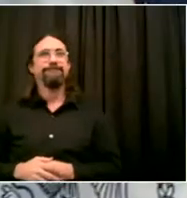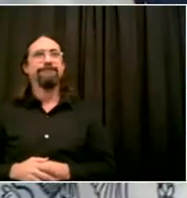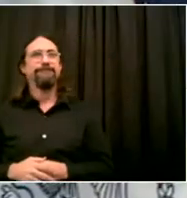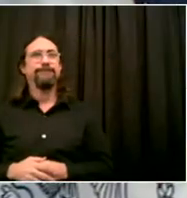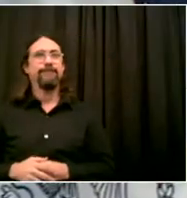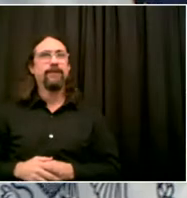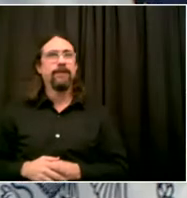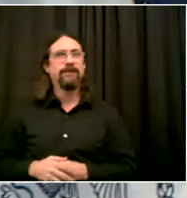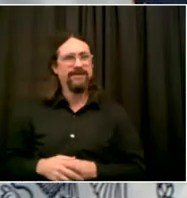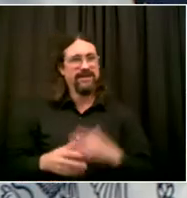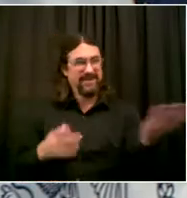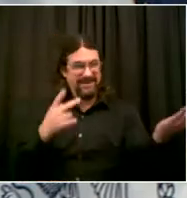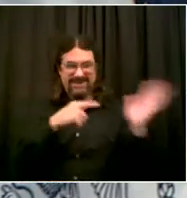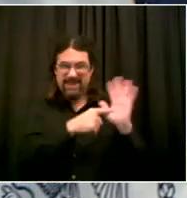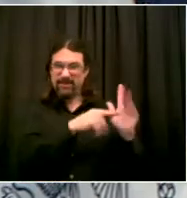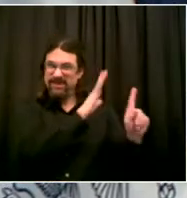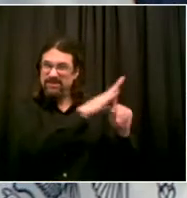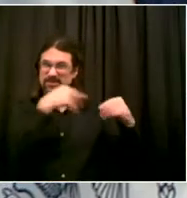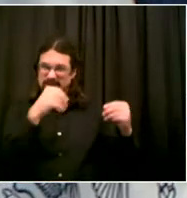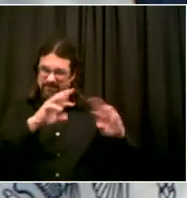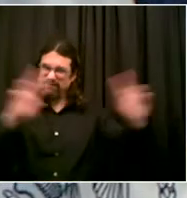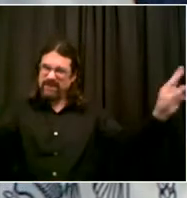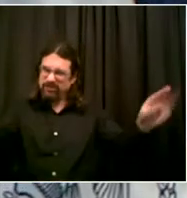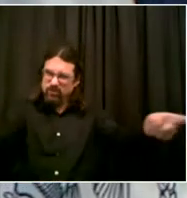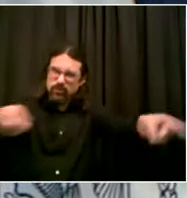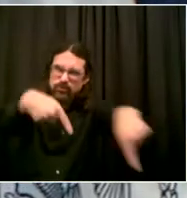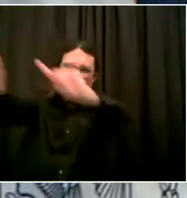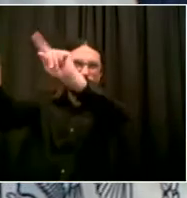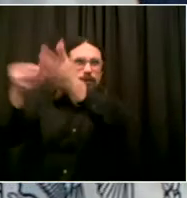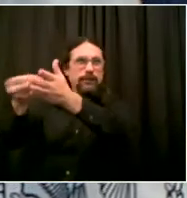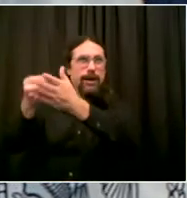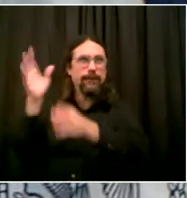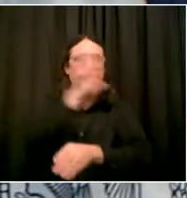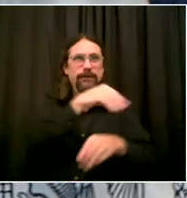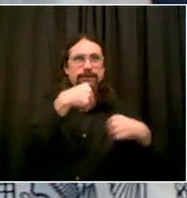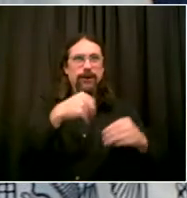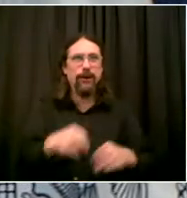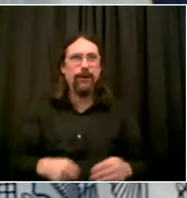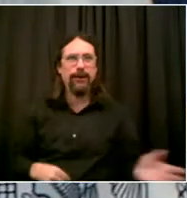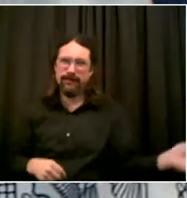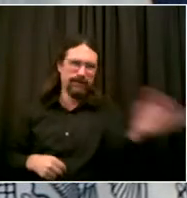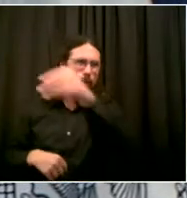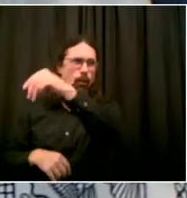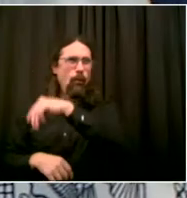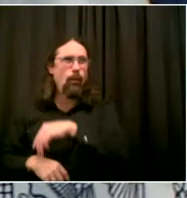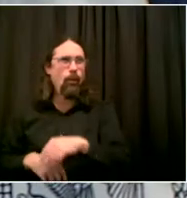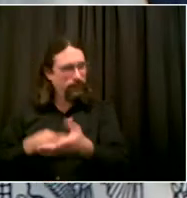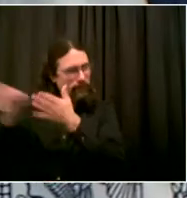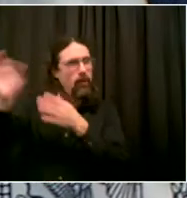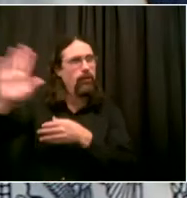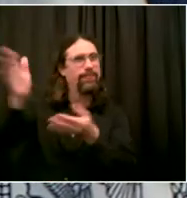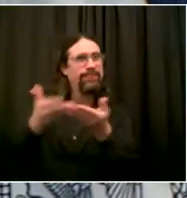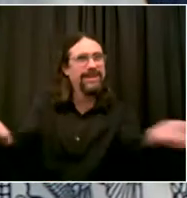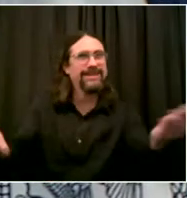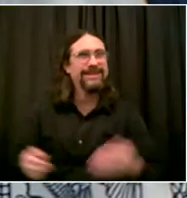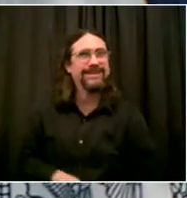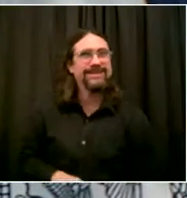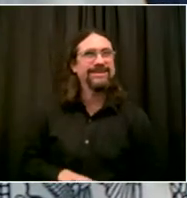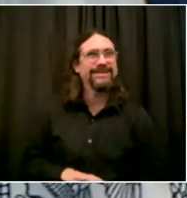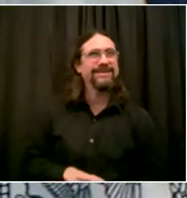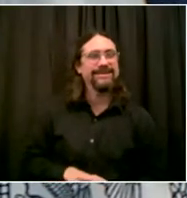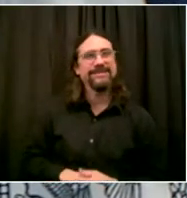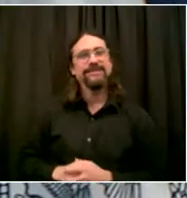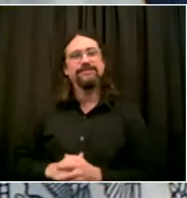Rosanna, her team are ready for you. Exactly. Excellent. Thank you. You're Thank you so much. All right, everyone. Let's do our daily